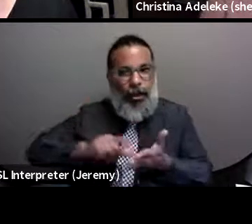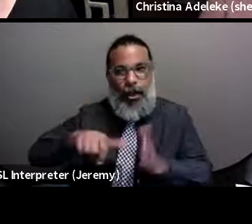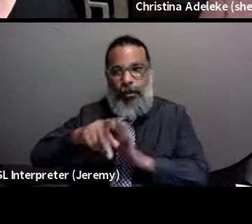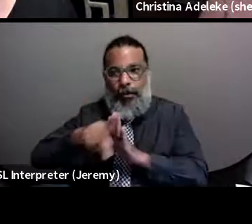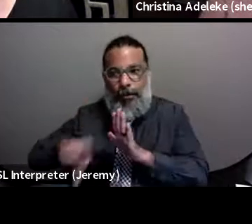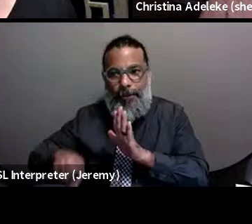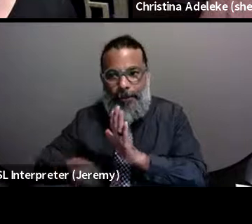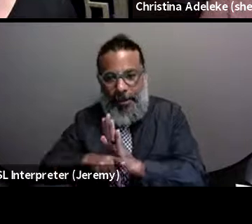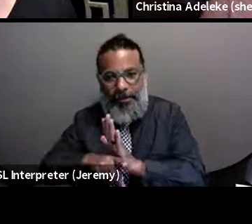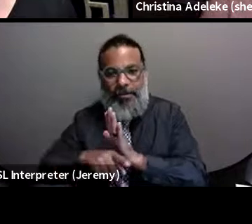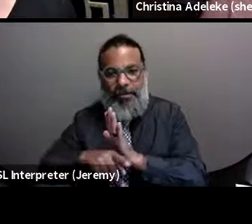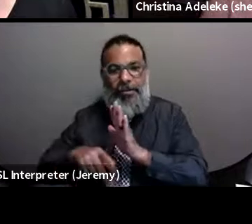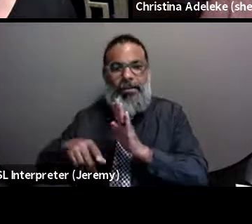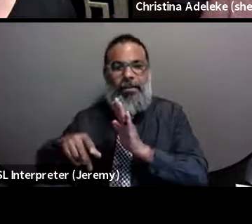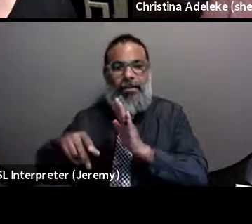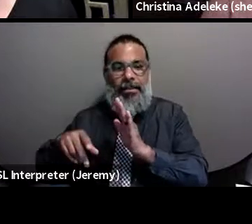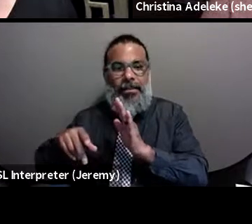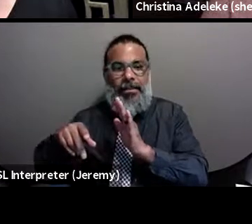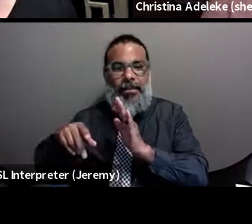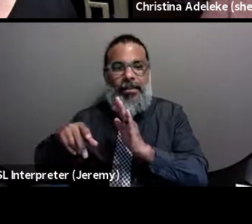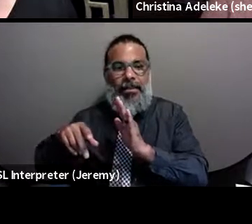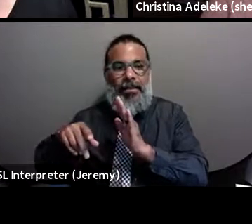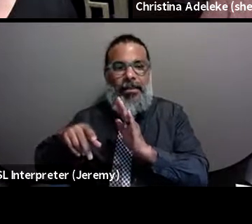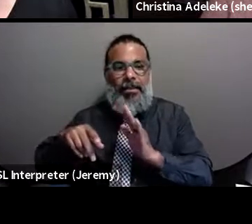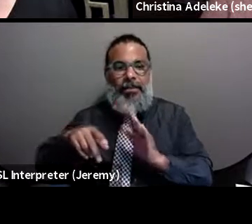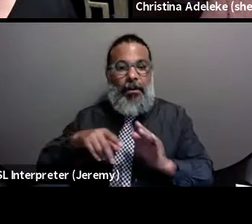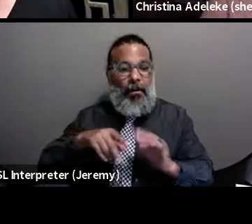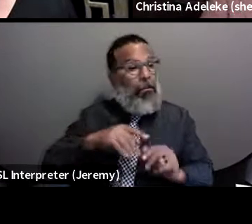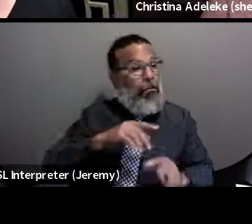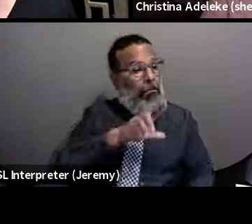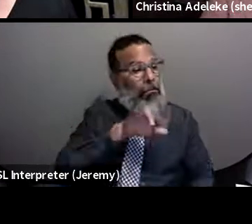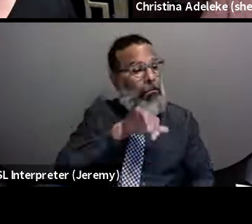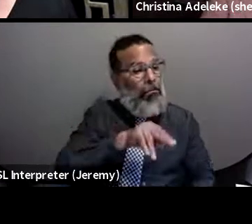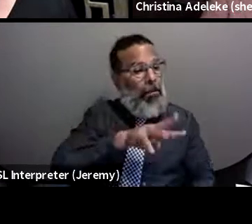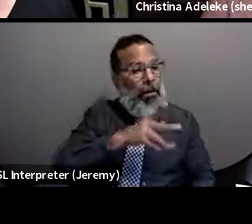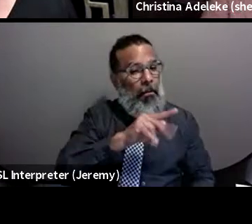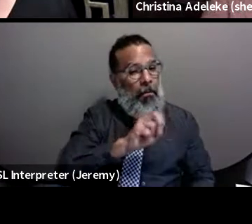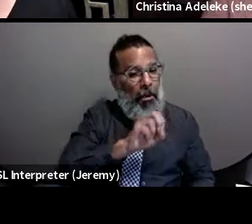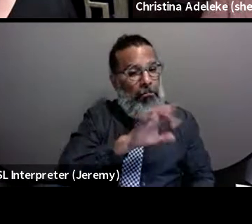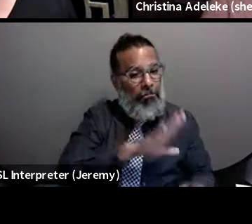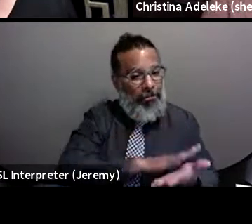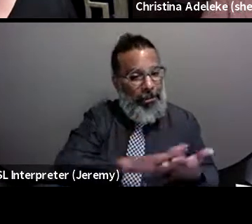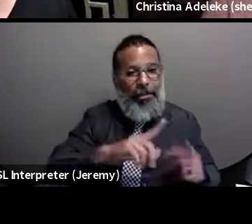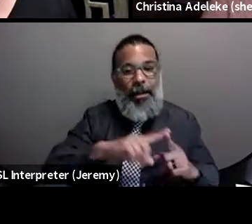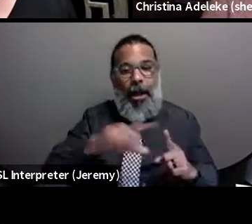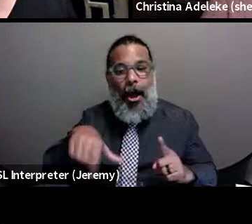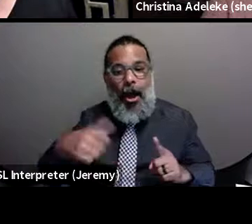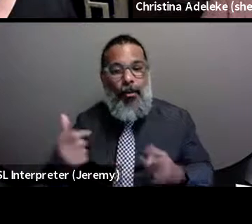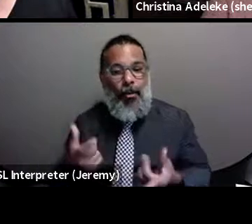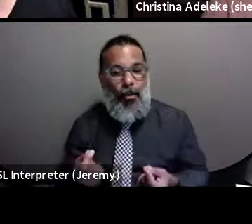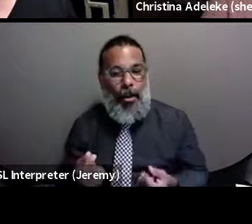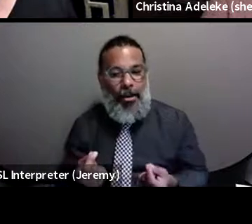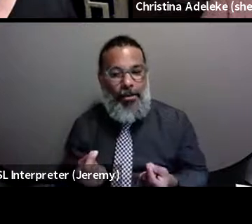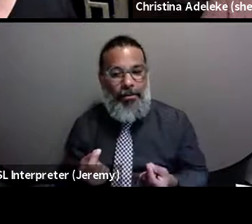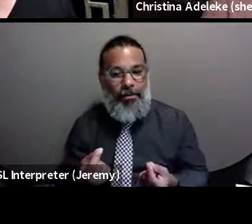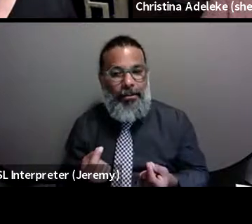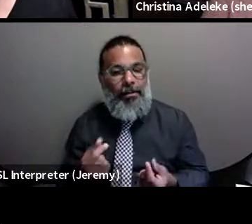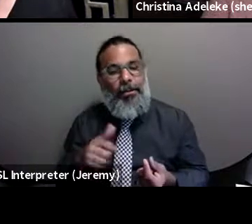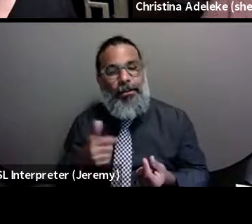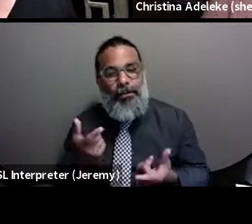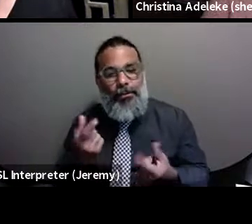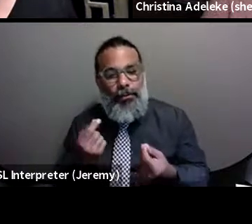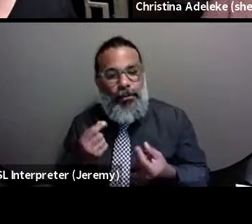happen. And when I say modernizing Ryan White, you know, we need to look at what are the things that we need to do in terms of